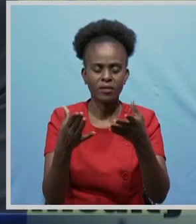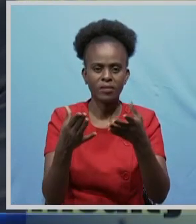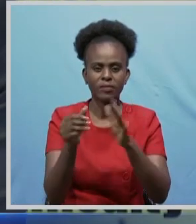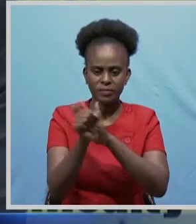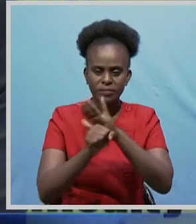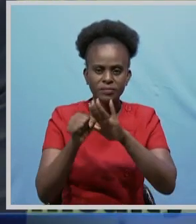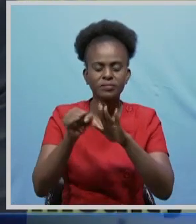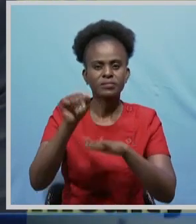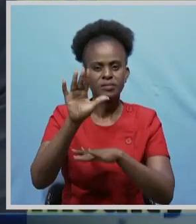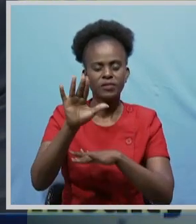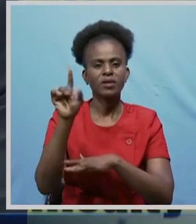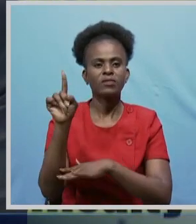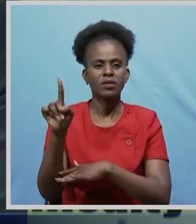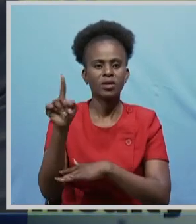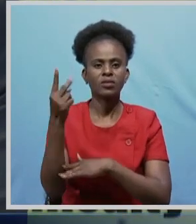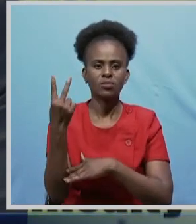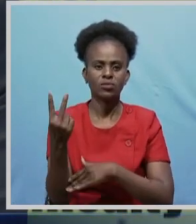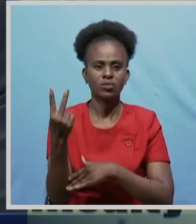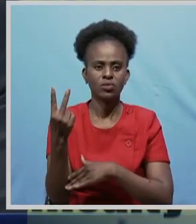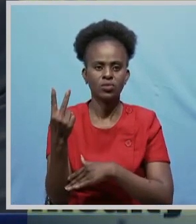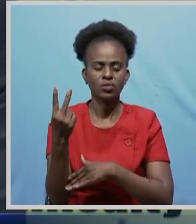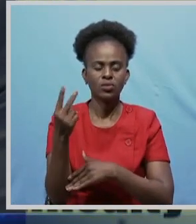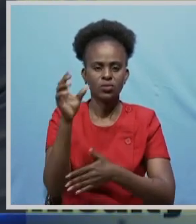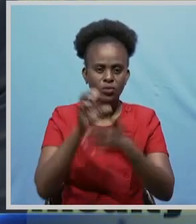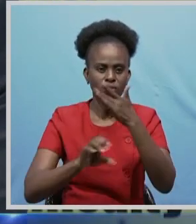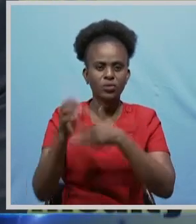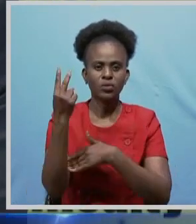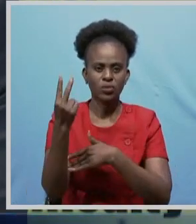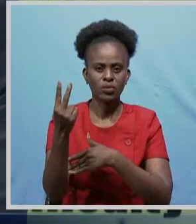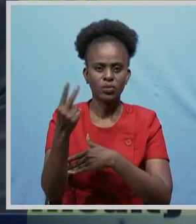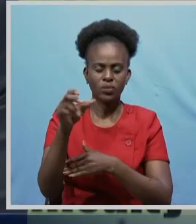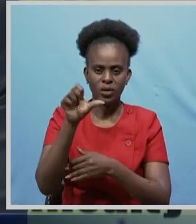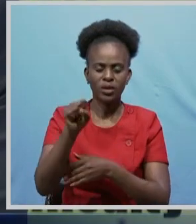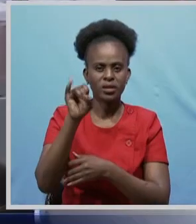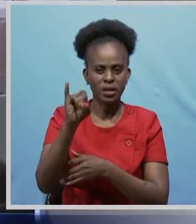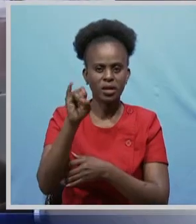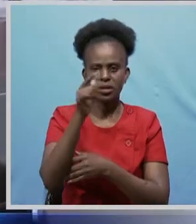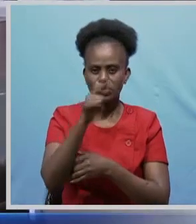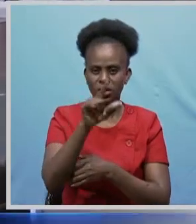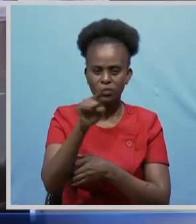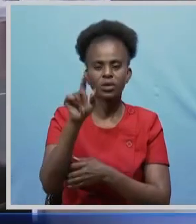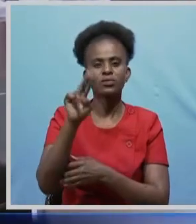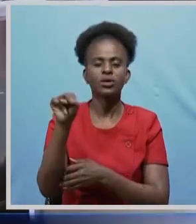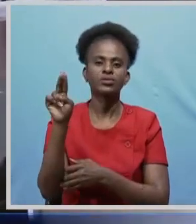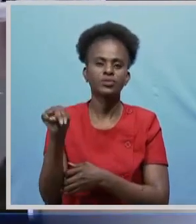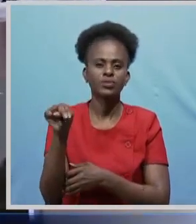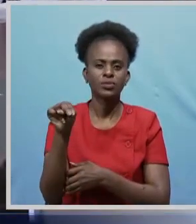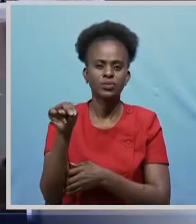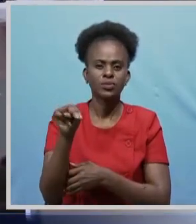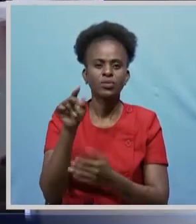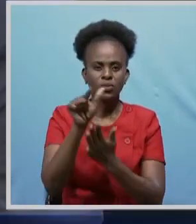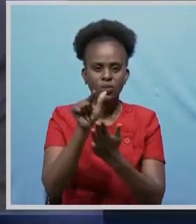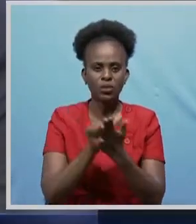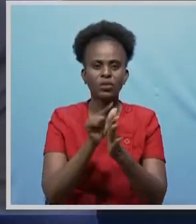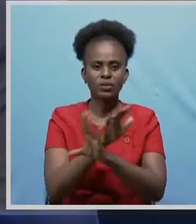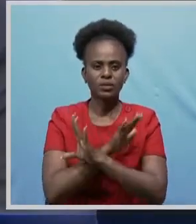and 2.12.2 of statutory instrument number 21 and 22 of the laws of